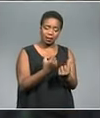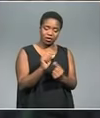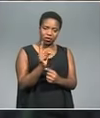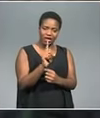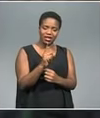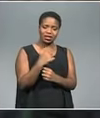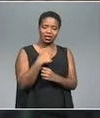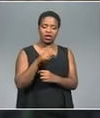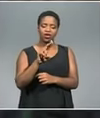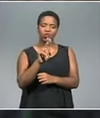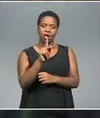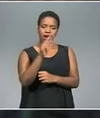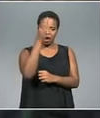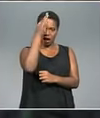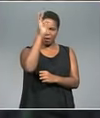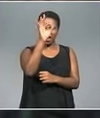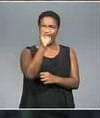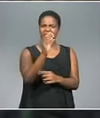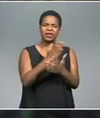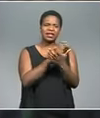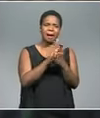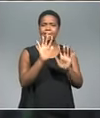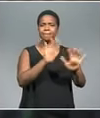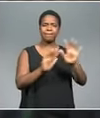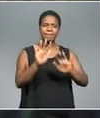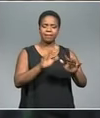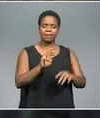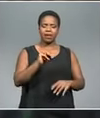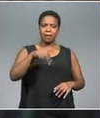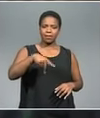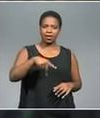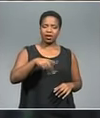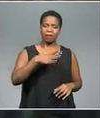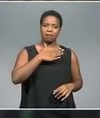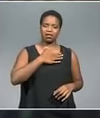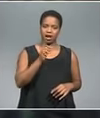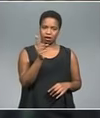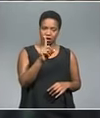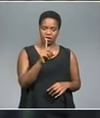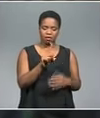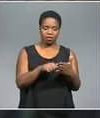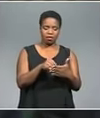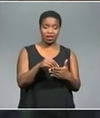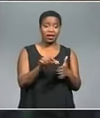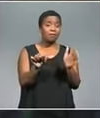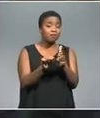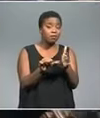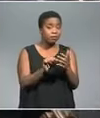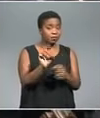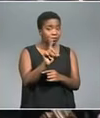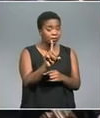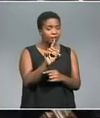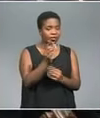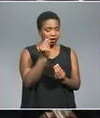give the UK government some sense of what MPs would go for. And perhaps more importantly, they also give